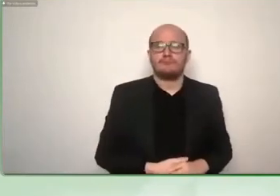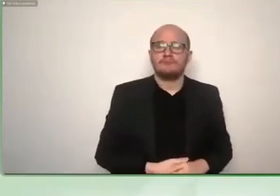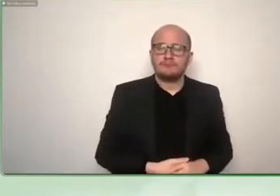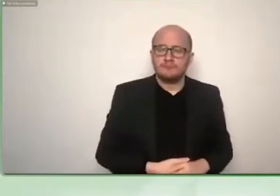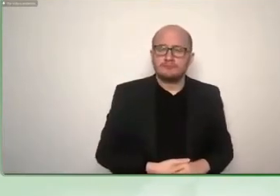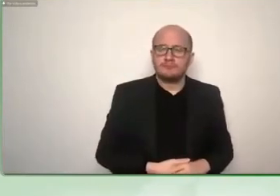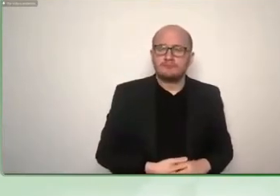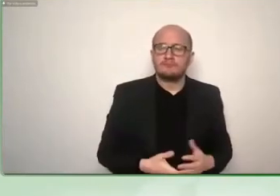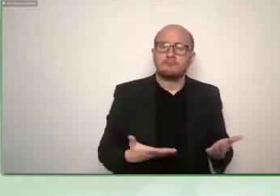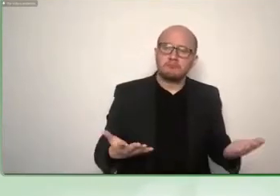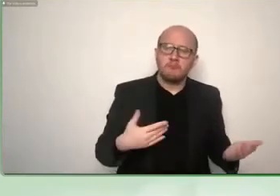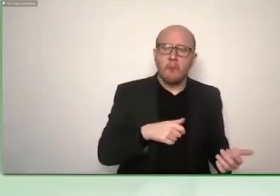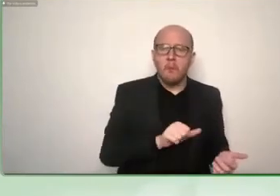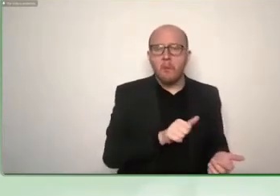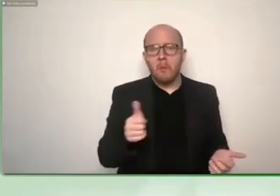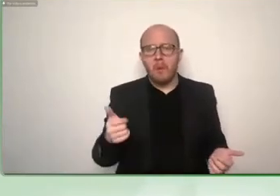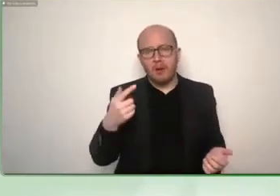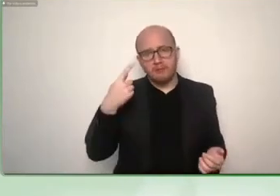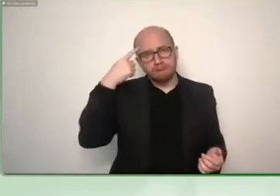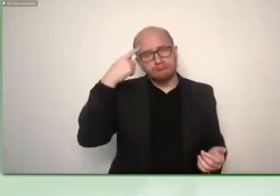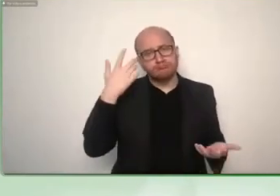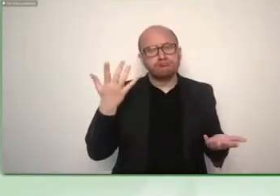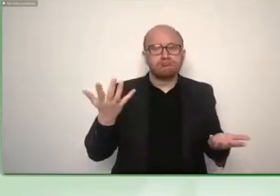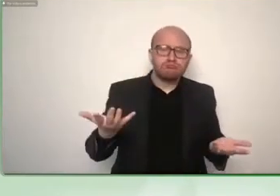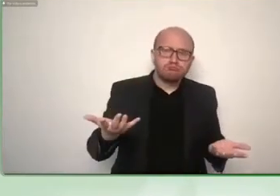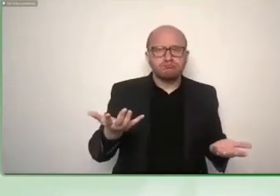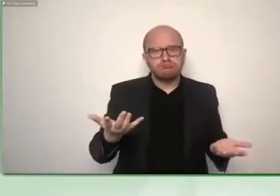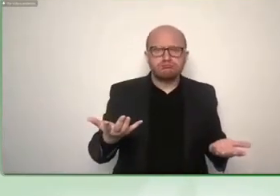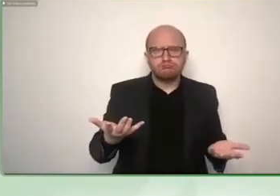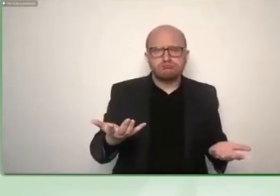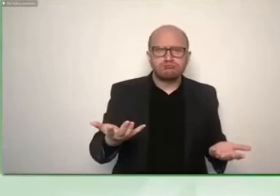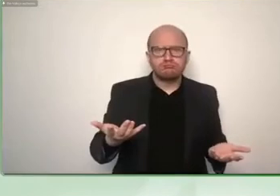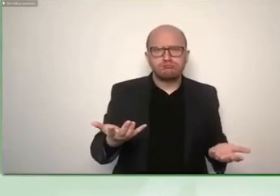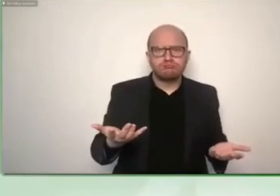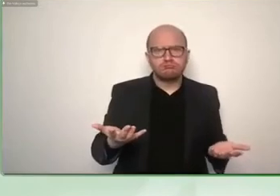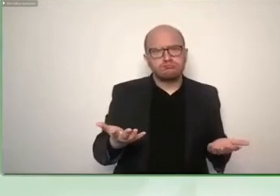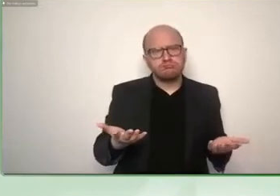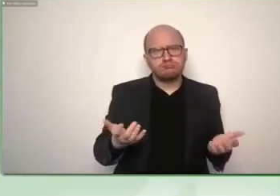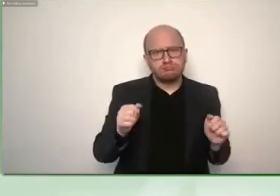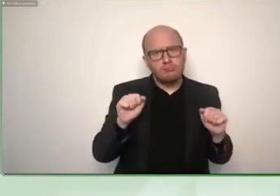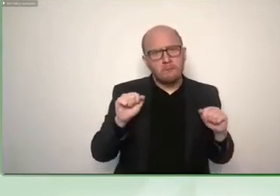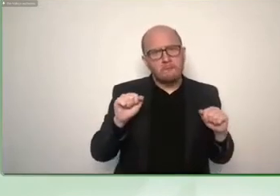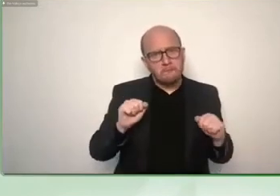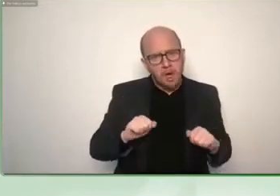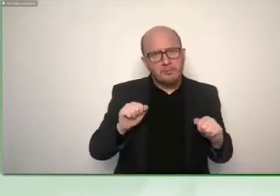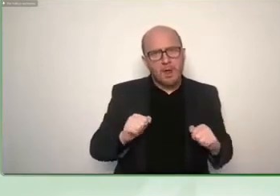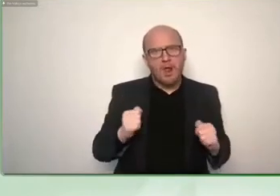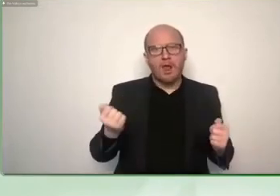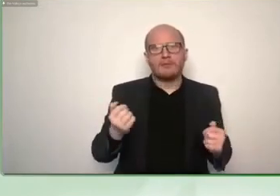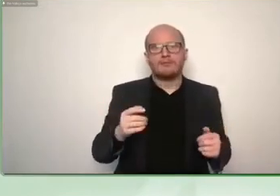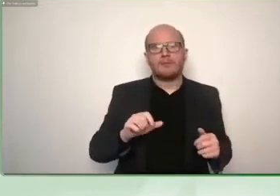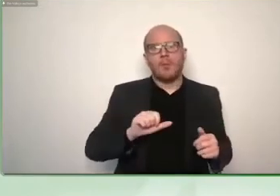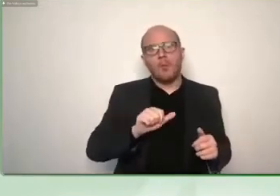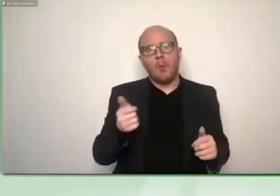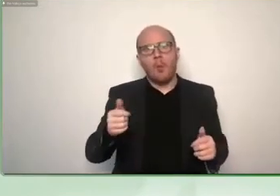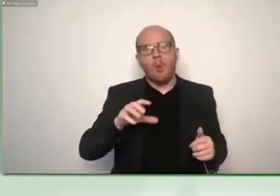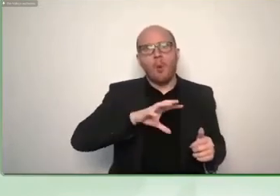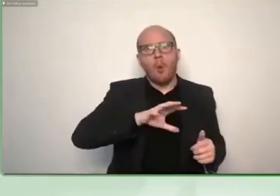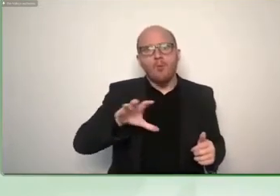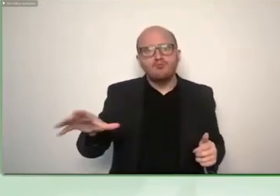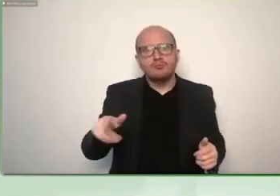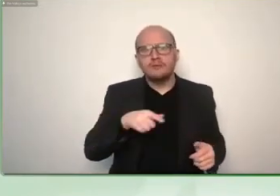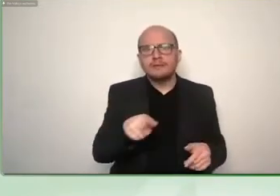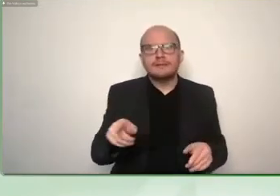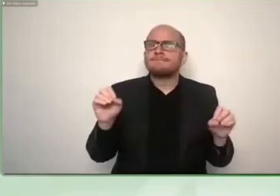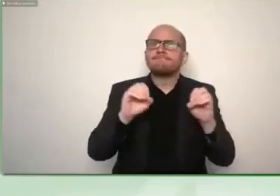interesting to um use it in developing countries where a hearing aid is not necessarily